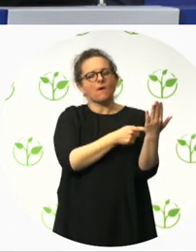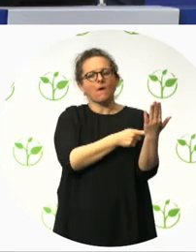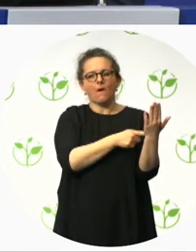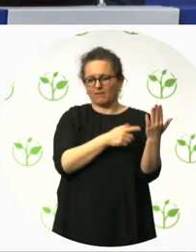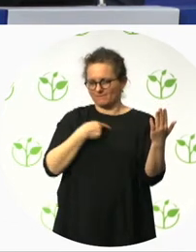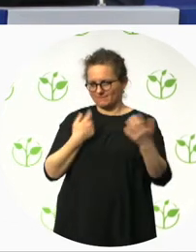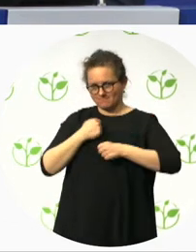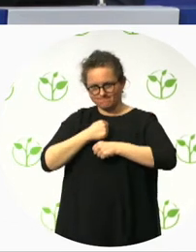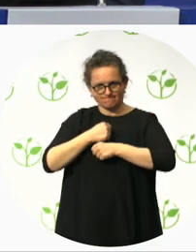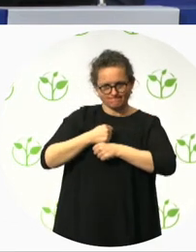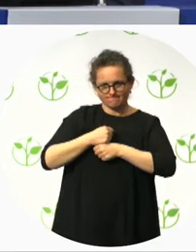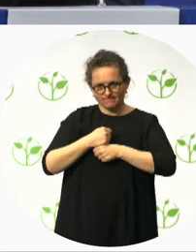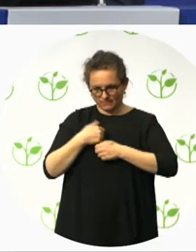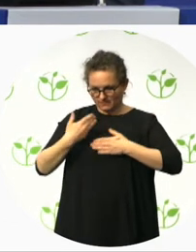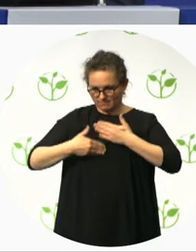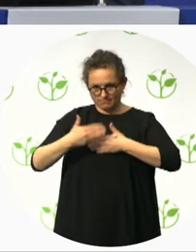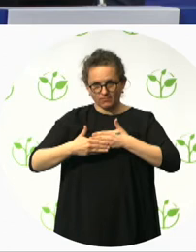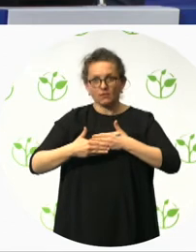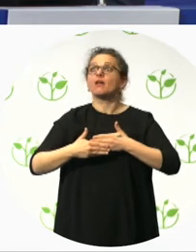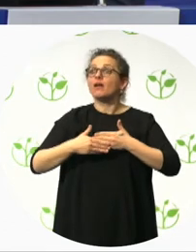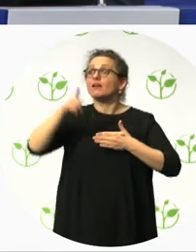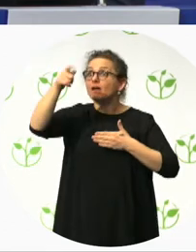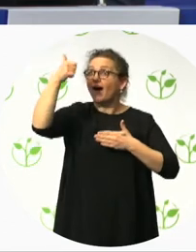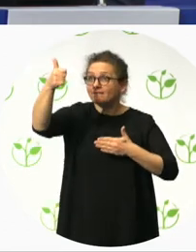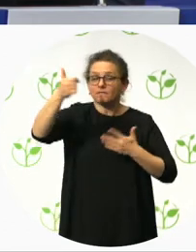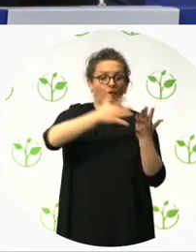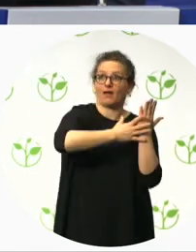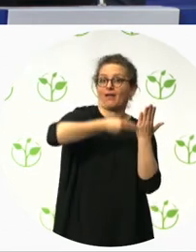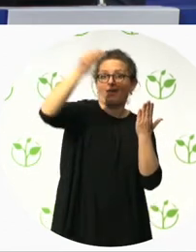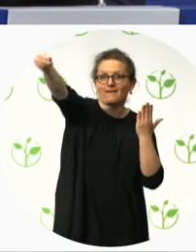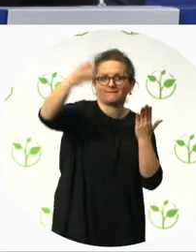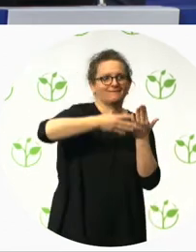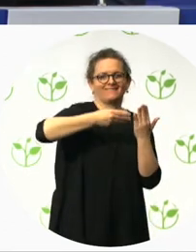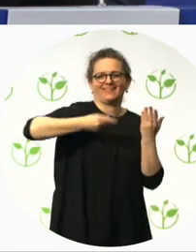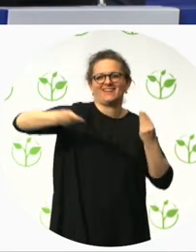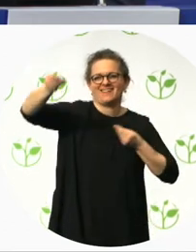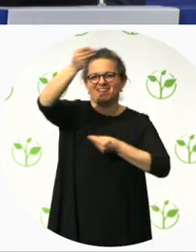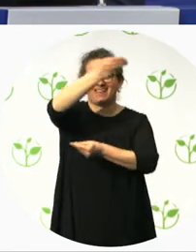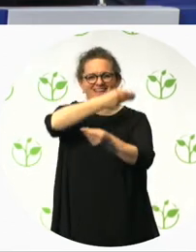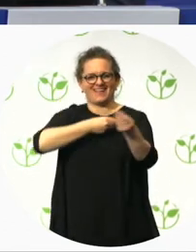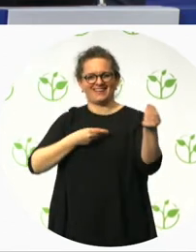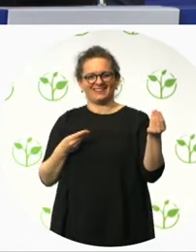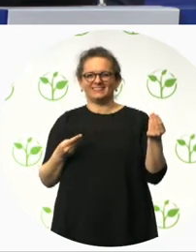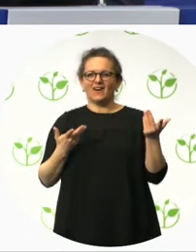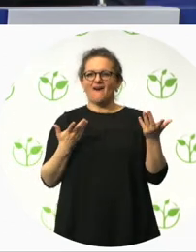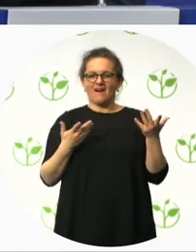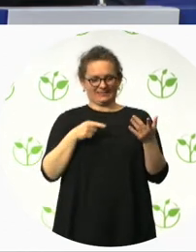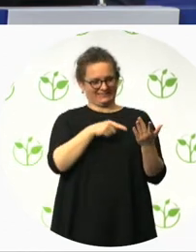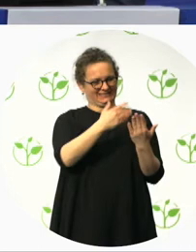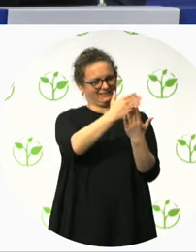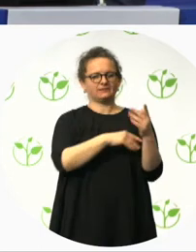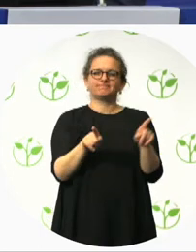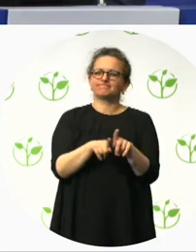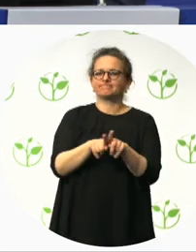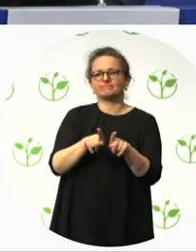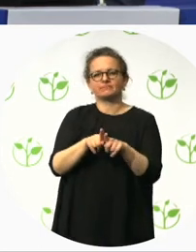we expect from you as an absolute minimum. And that became a very powerful tool for us to physically hand them this document. there's my role.